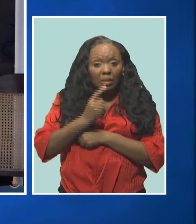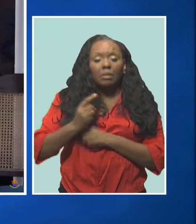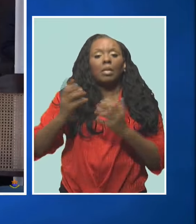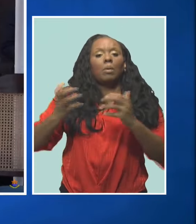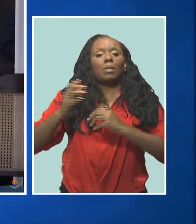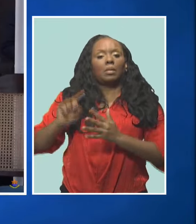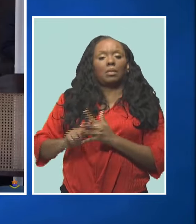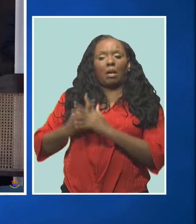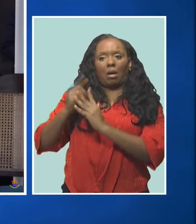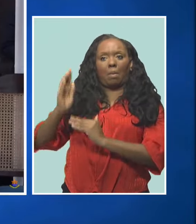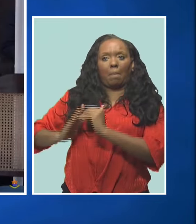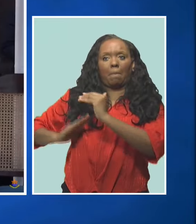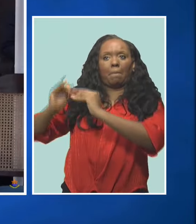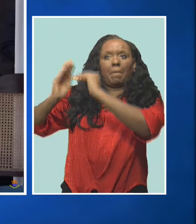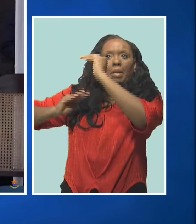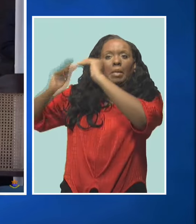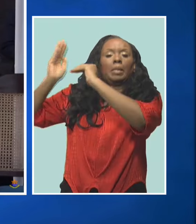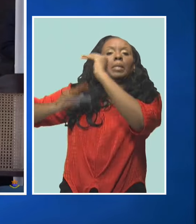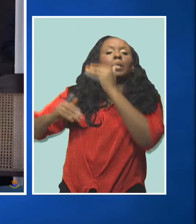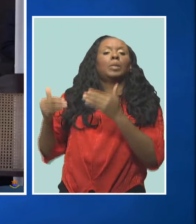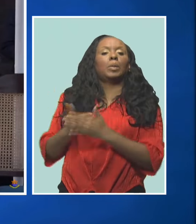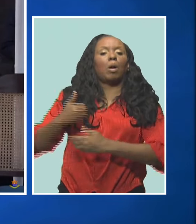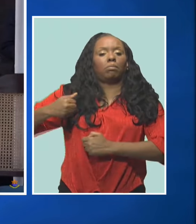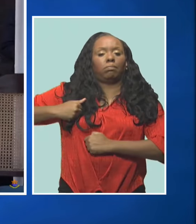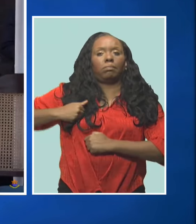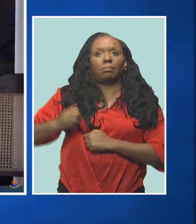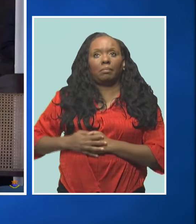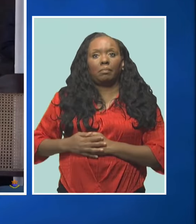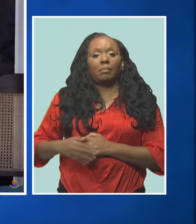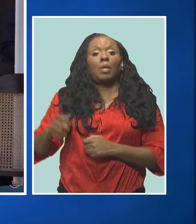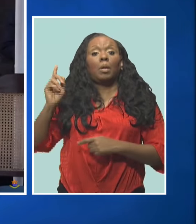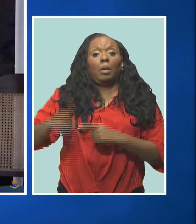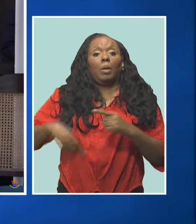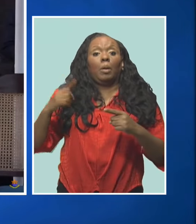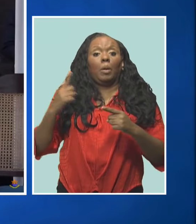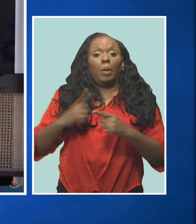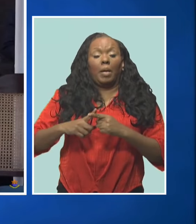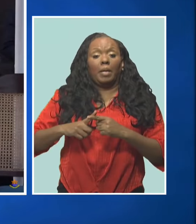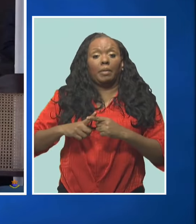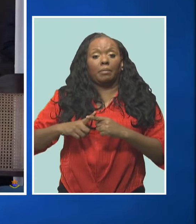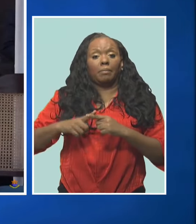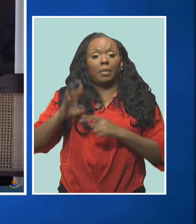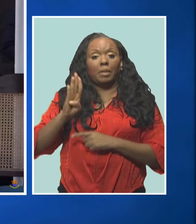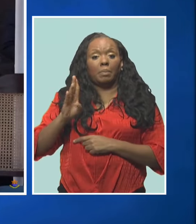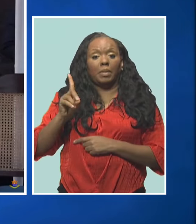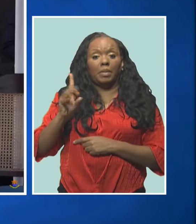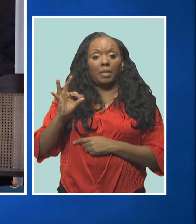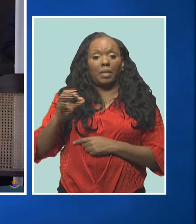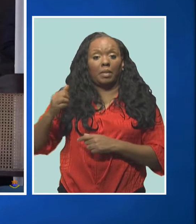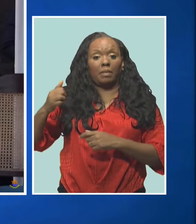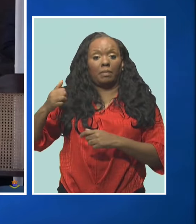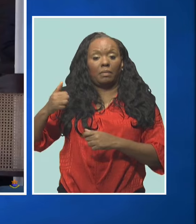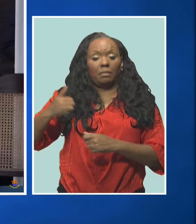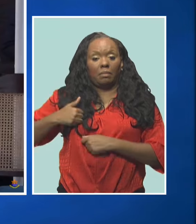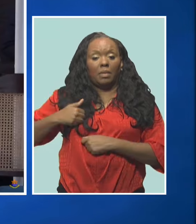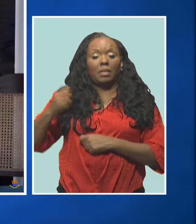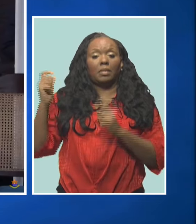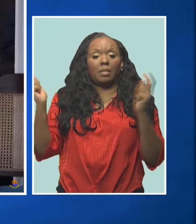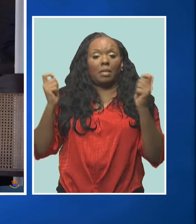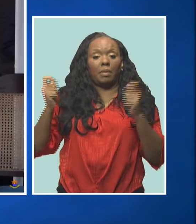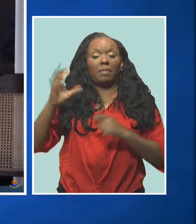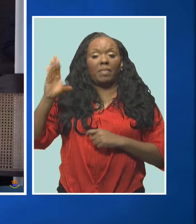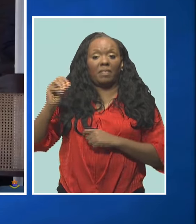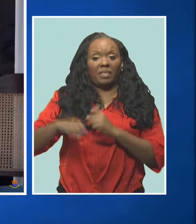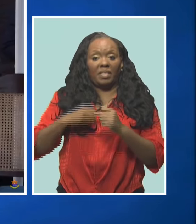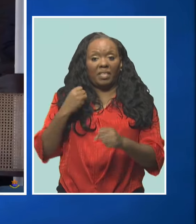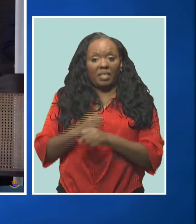construction and ensure that by the time the 50th anniversary comes around on August 15, 2029,